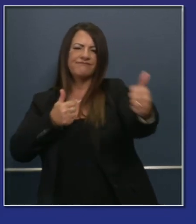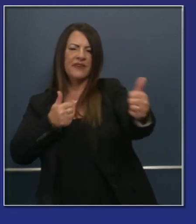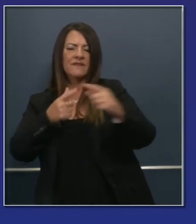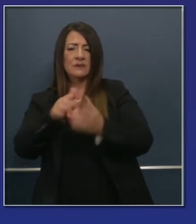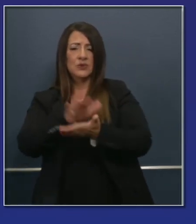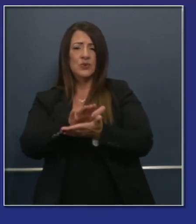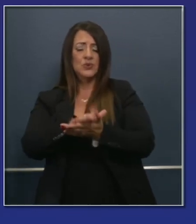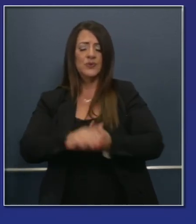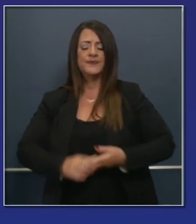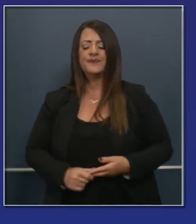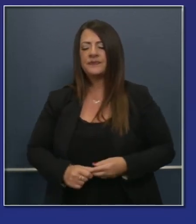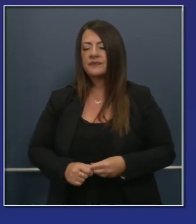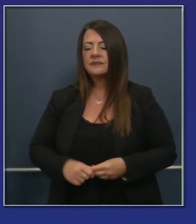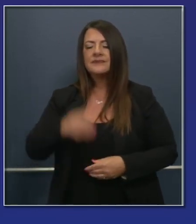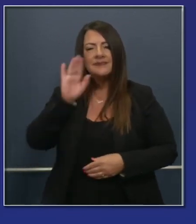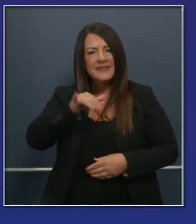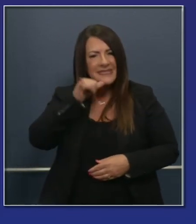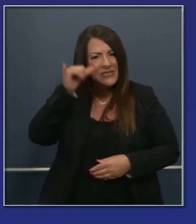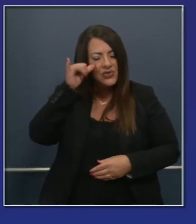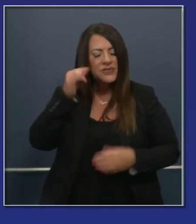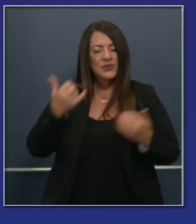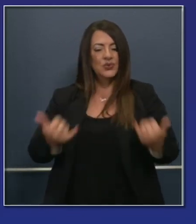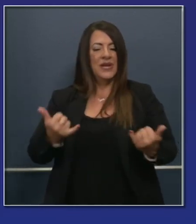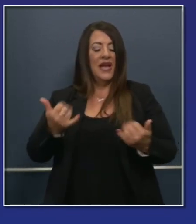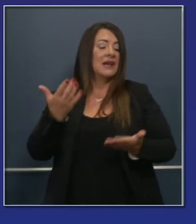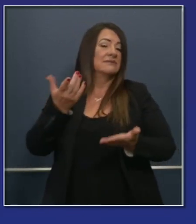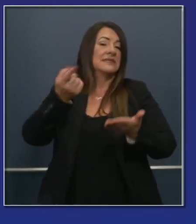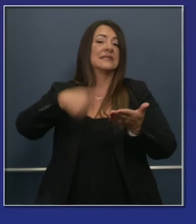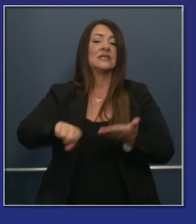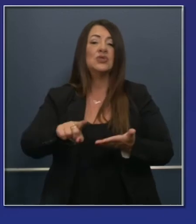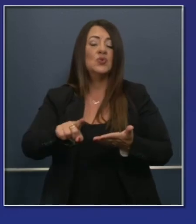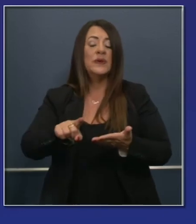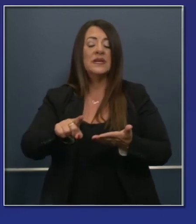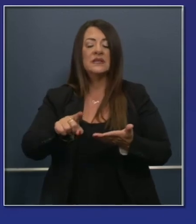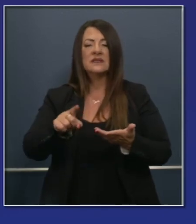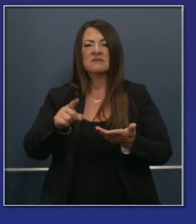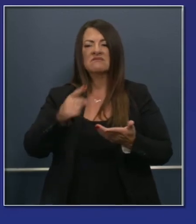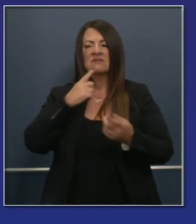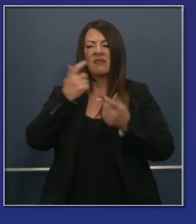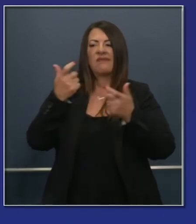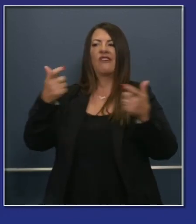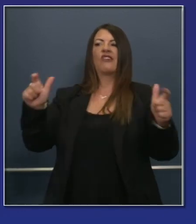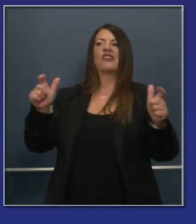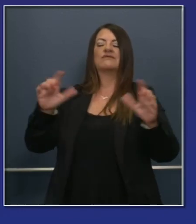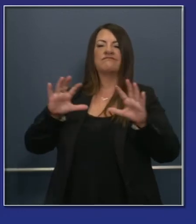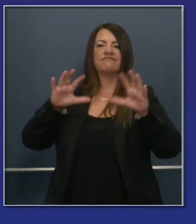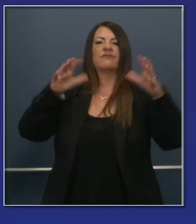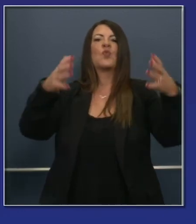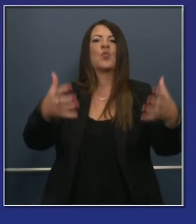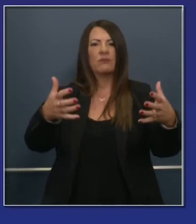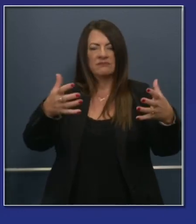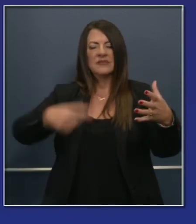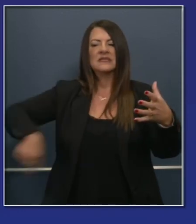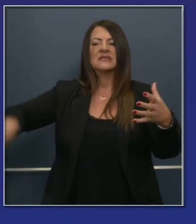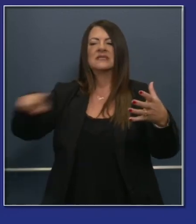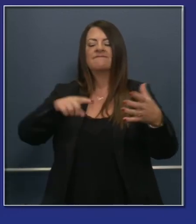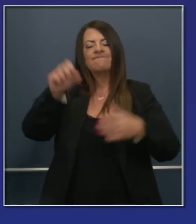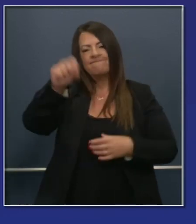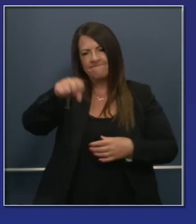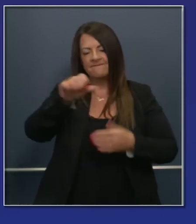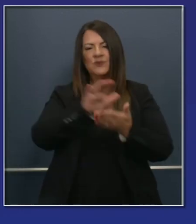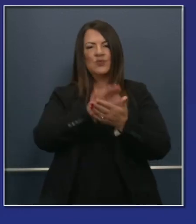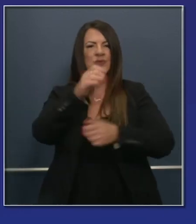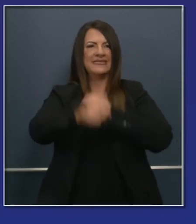yesterday today next week large cohort week after so school year